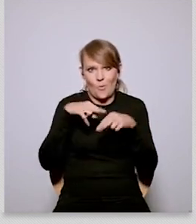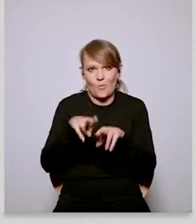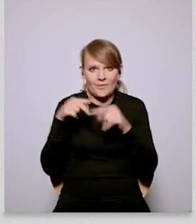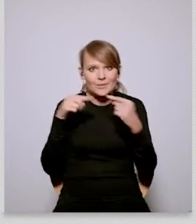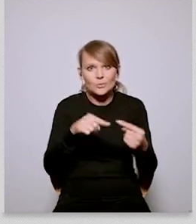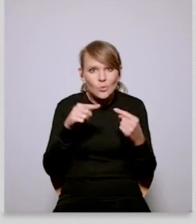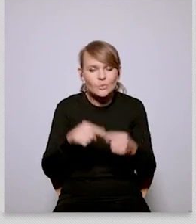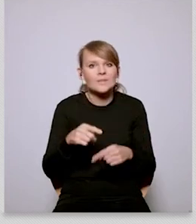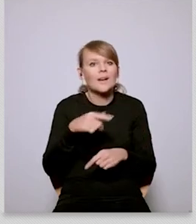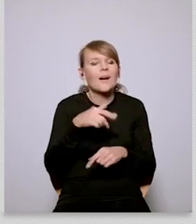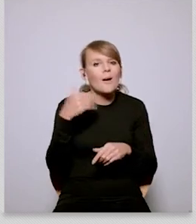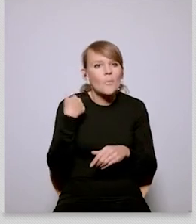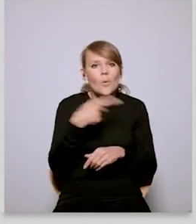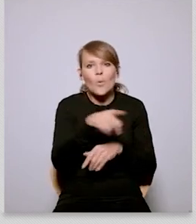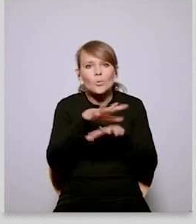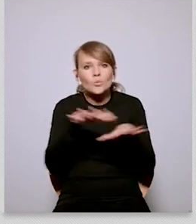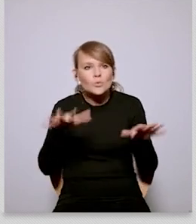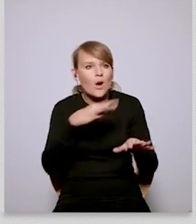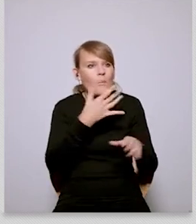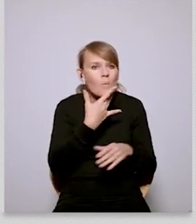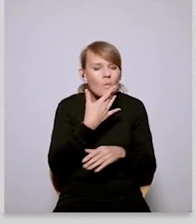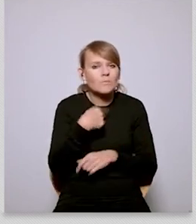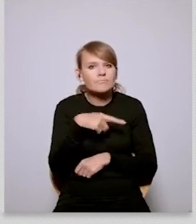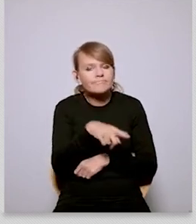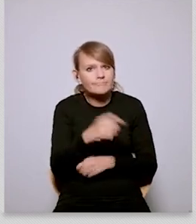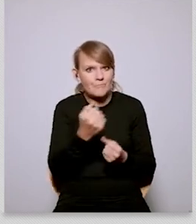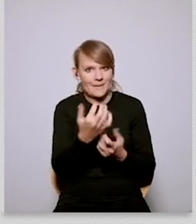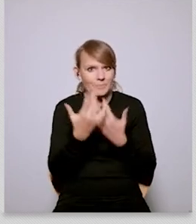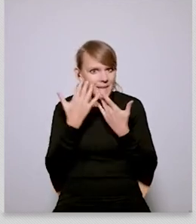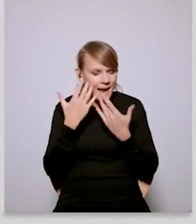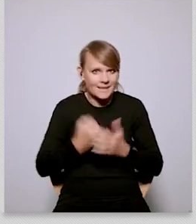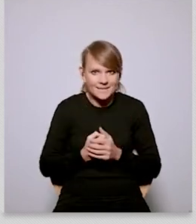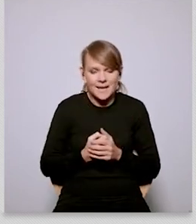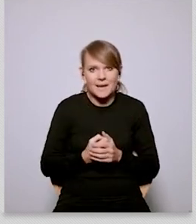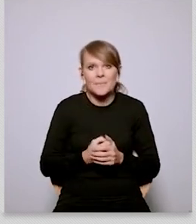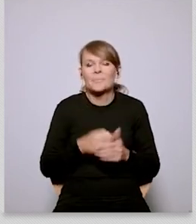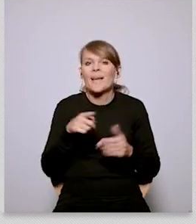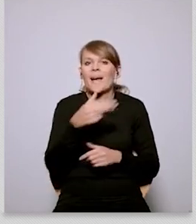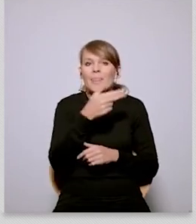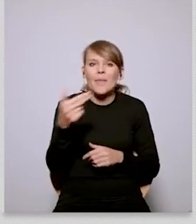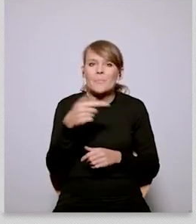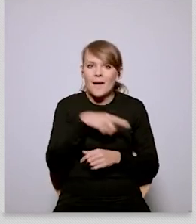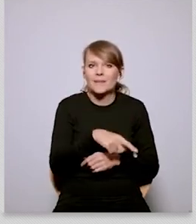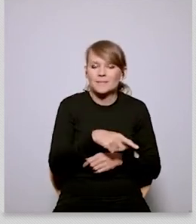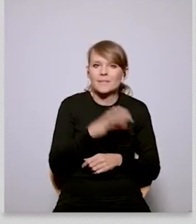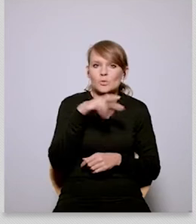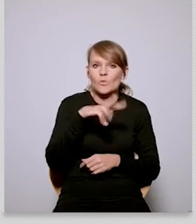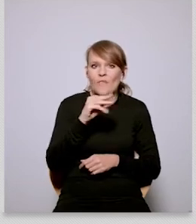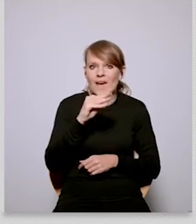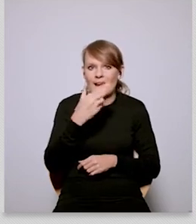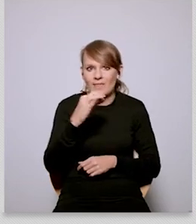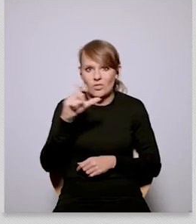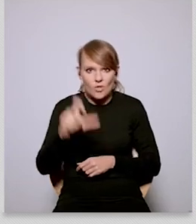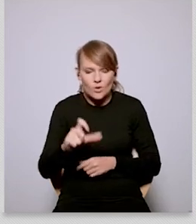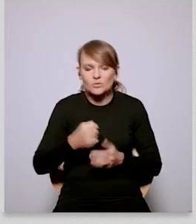well let me begin by expressing my gratitude for being able to take part in this discussion because i